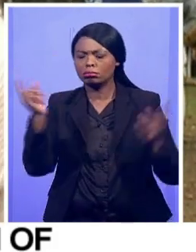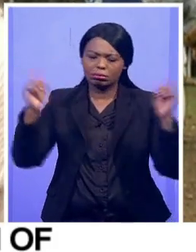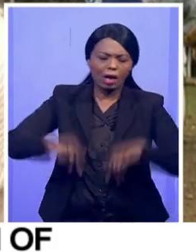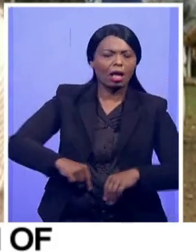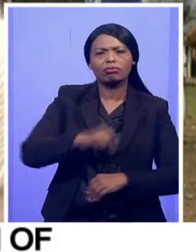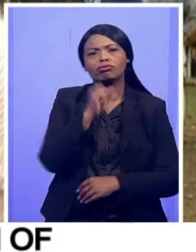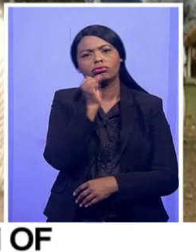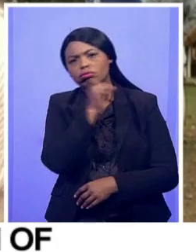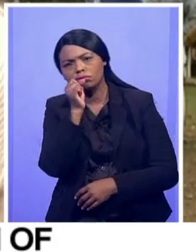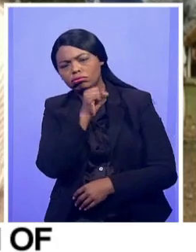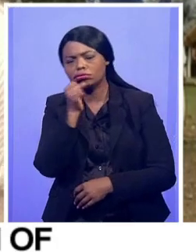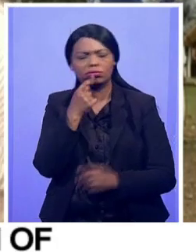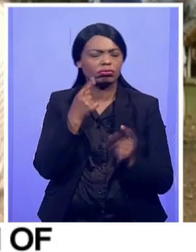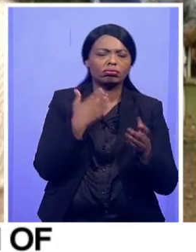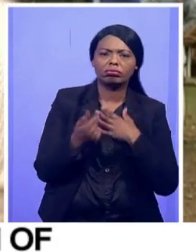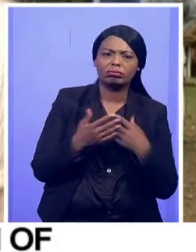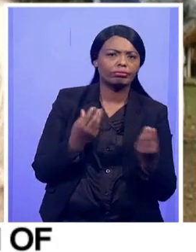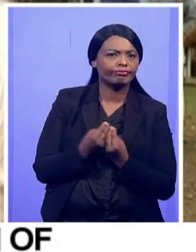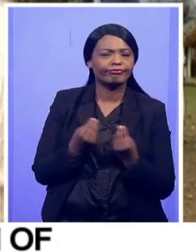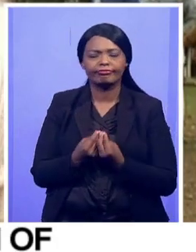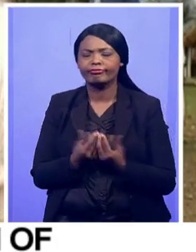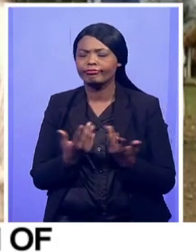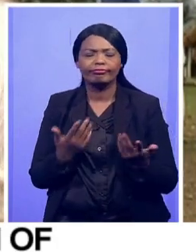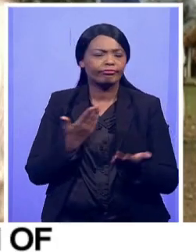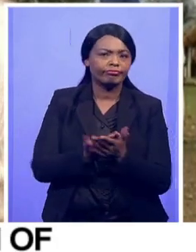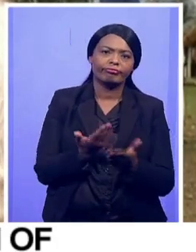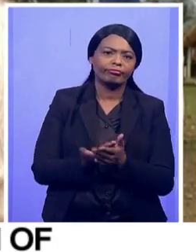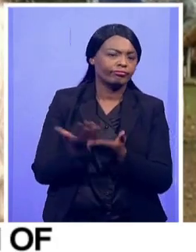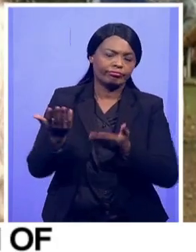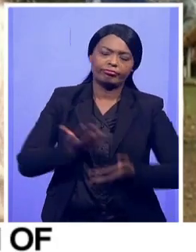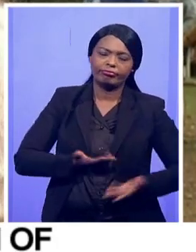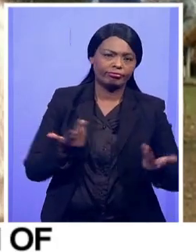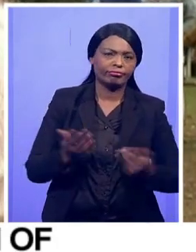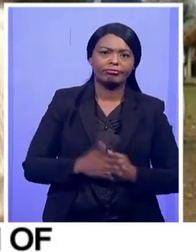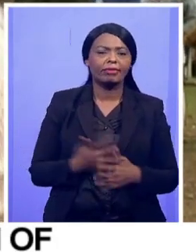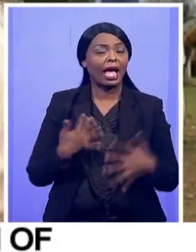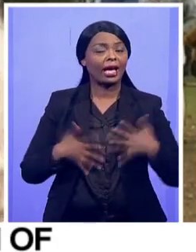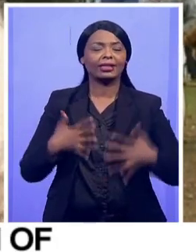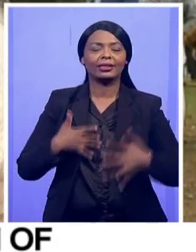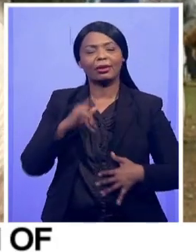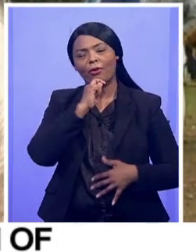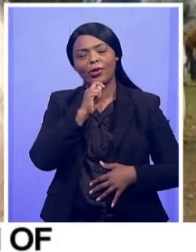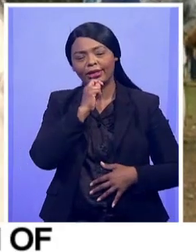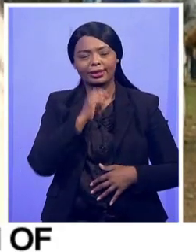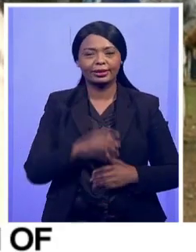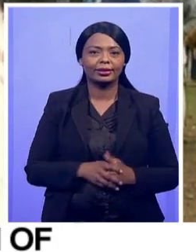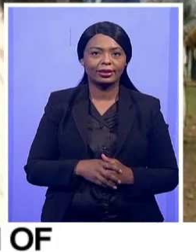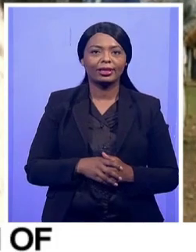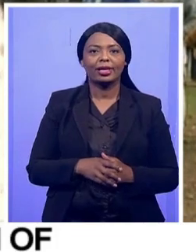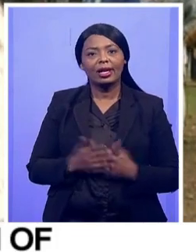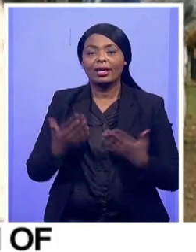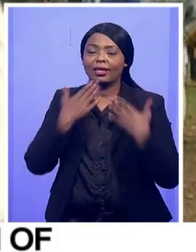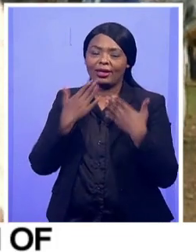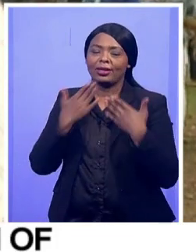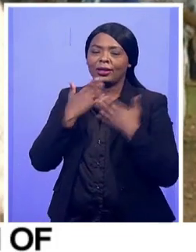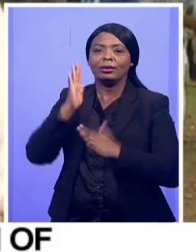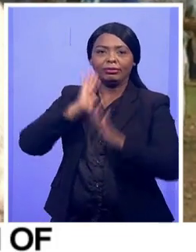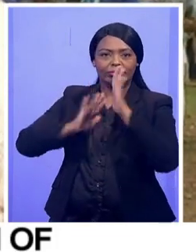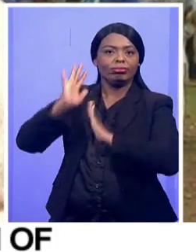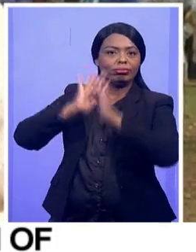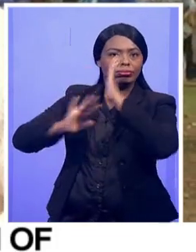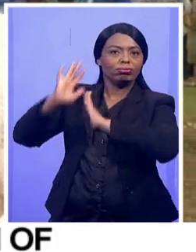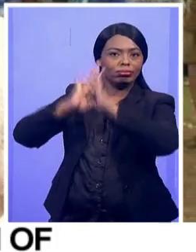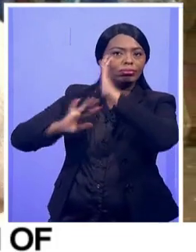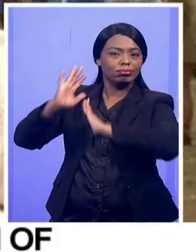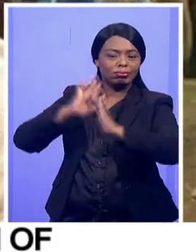have Len Miller coming up. So yeah, it's one exciting morning. Thank you very much for speaking to us, Herman. We do appreciate